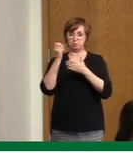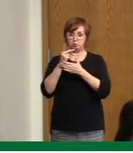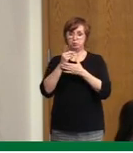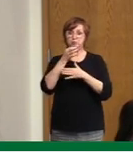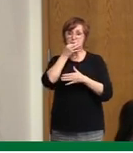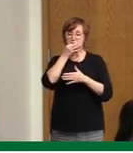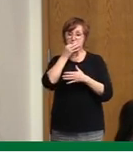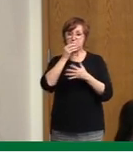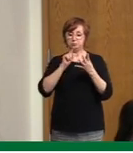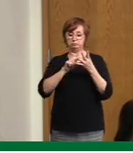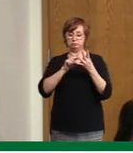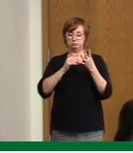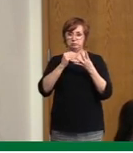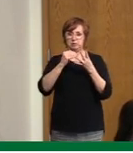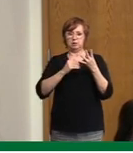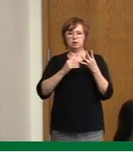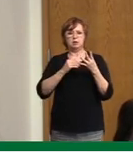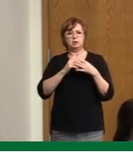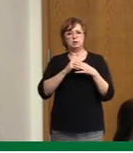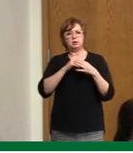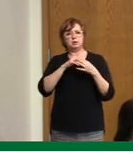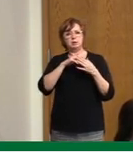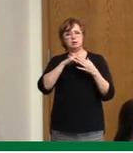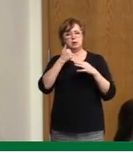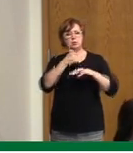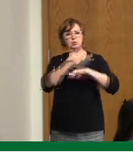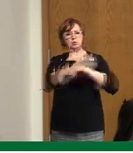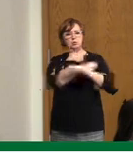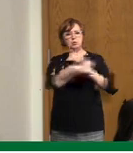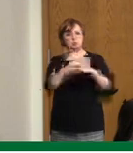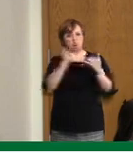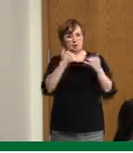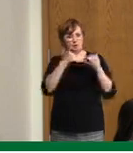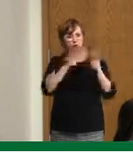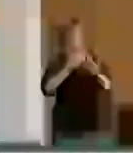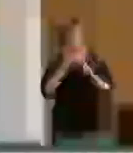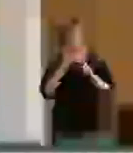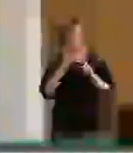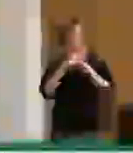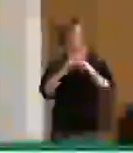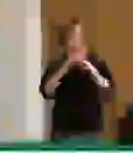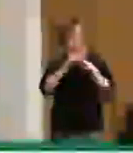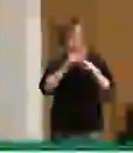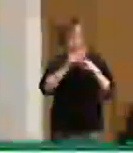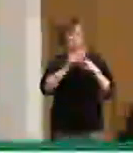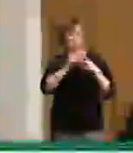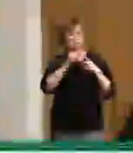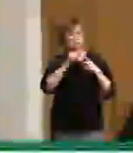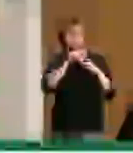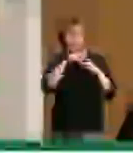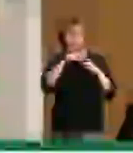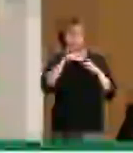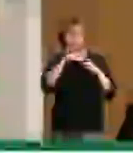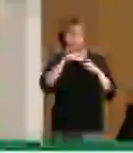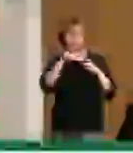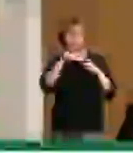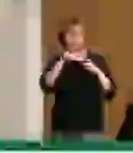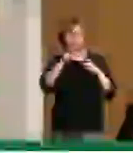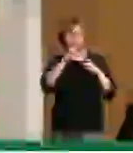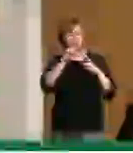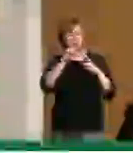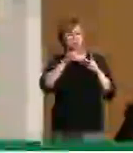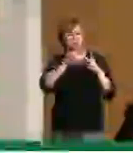the current vaccines that are in line and plus possibly additional vaccines. Certainly we expect to see an increase in supply